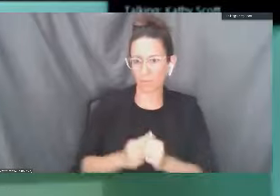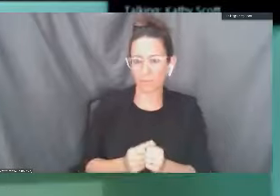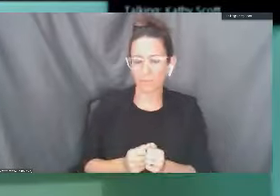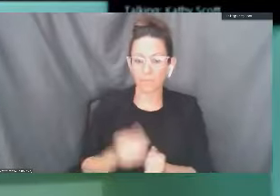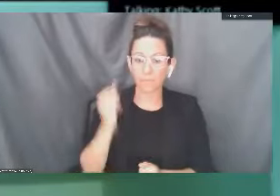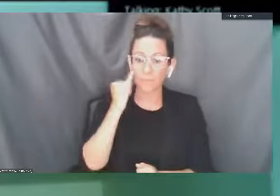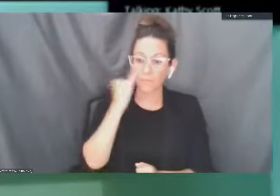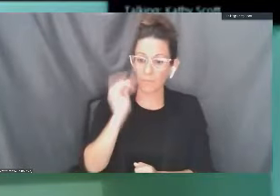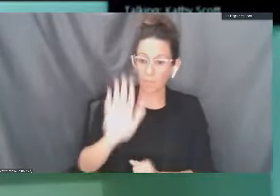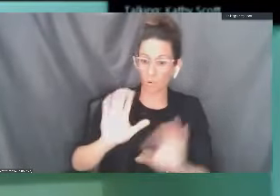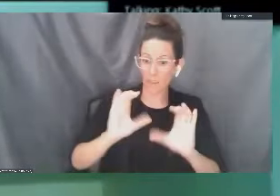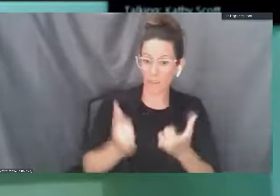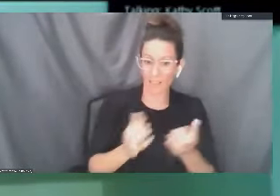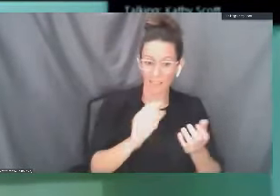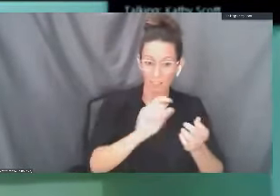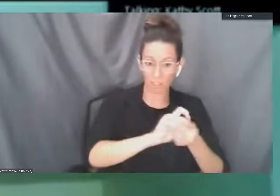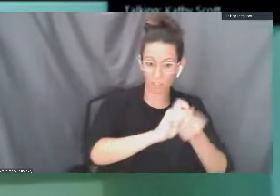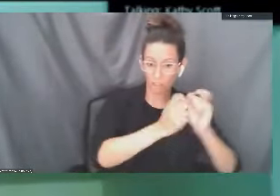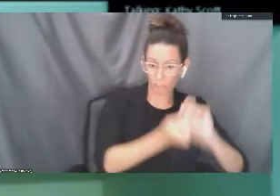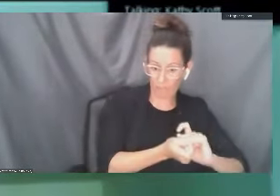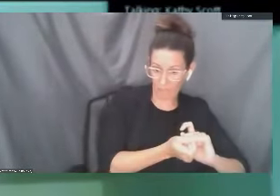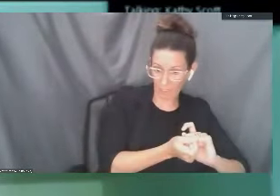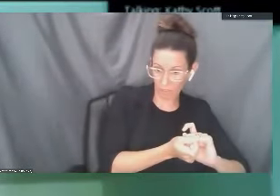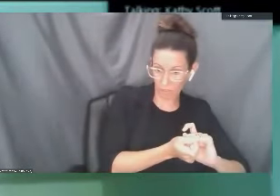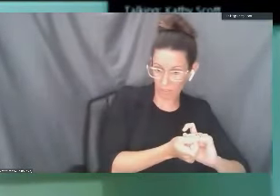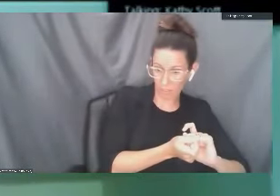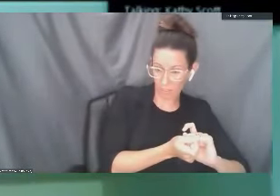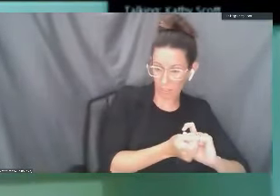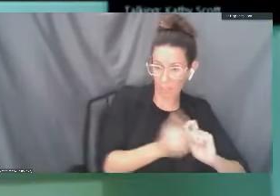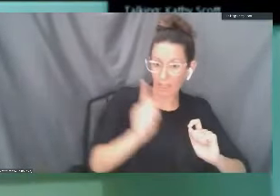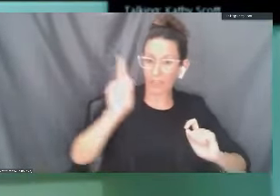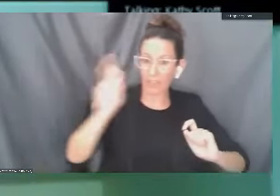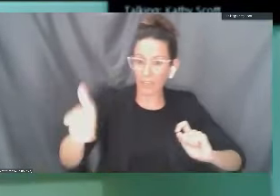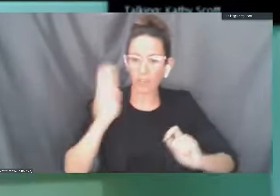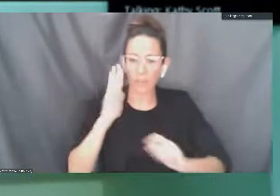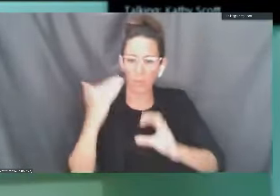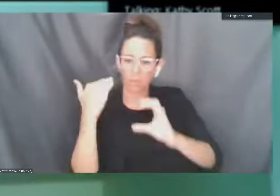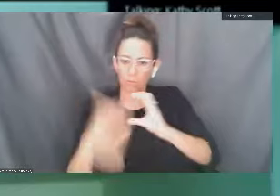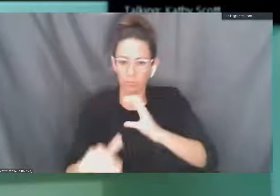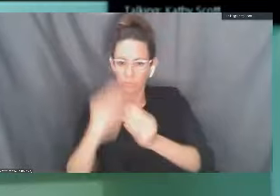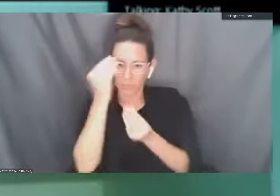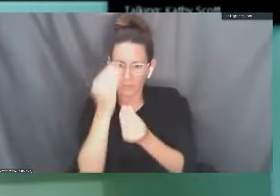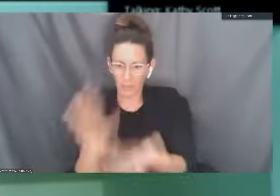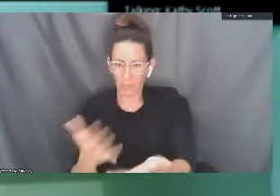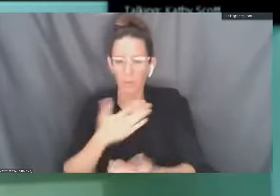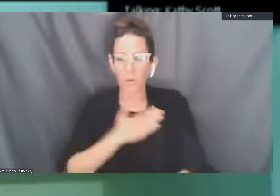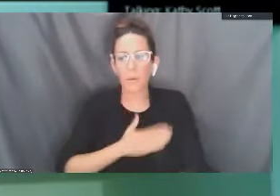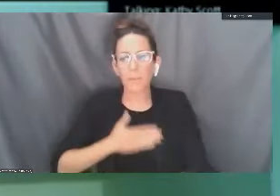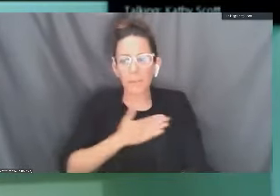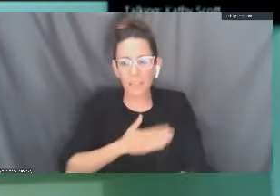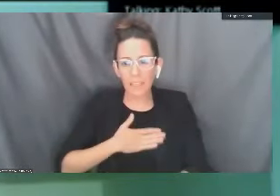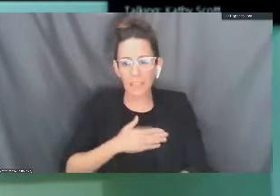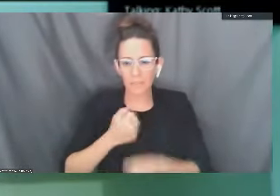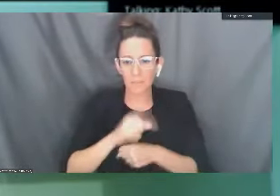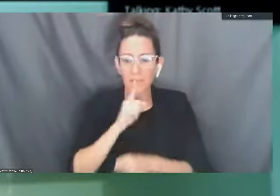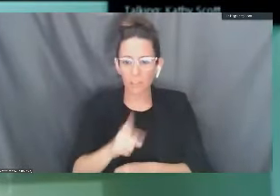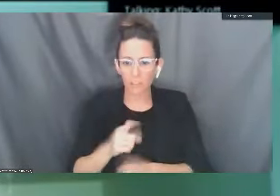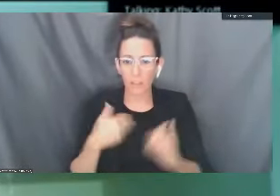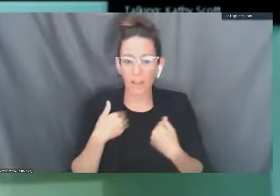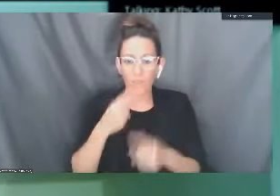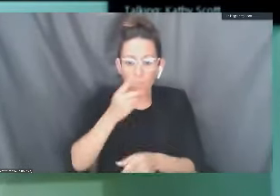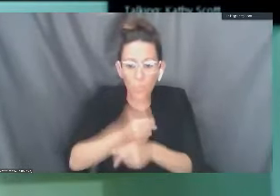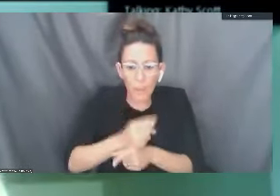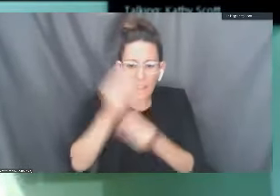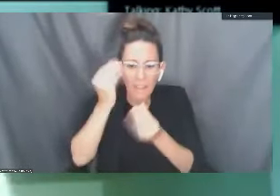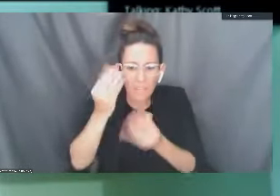to a class that you've enrolled in after registration starts, you will be contacted. So please be sure that we have your correct phone